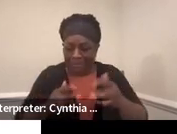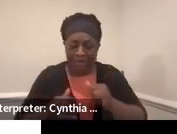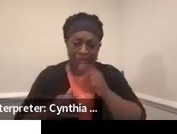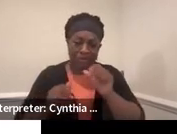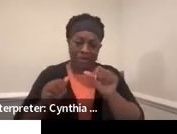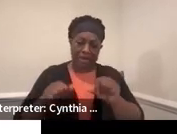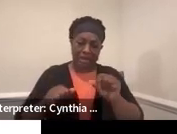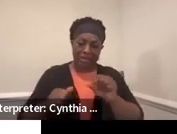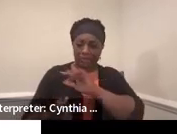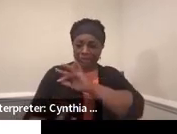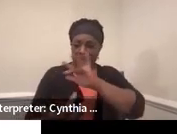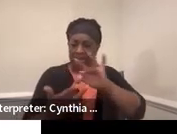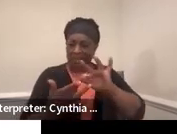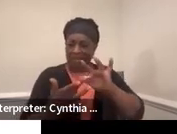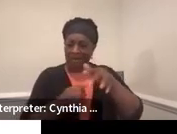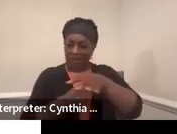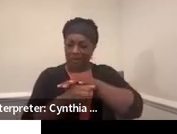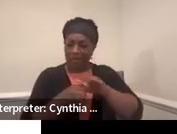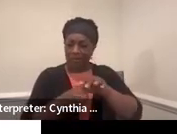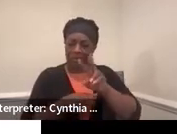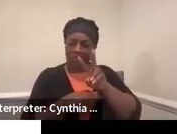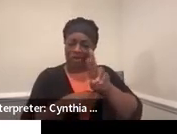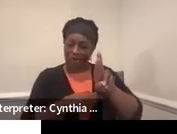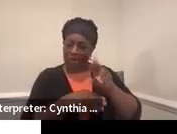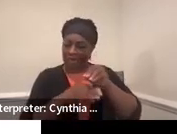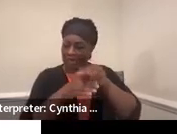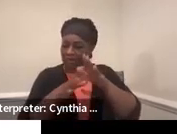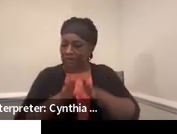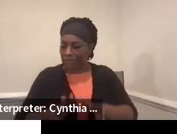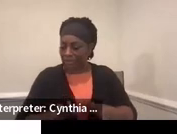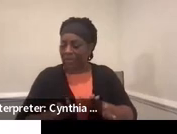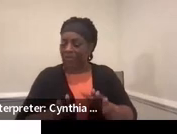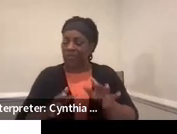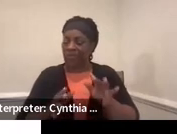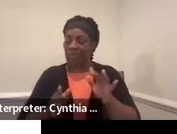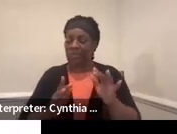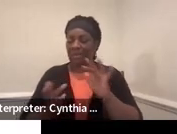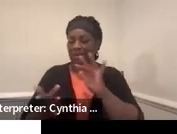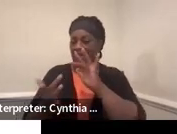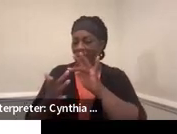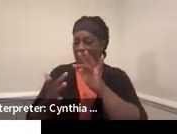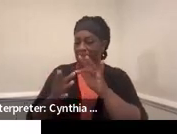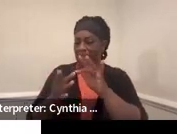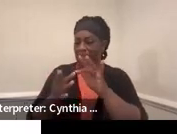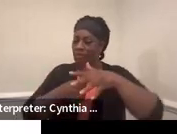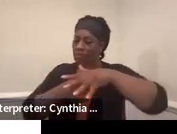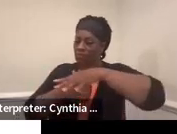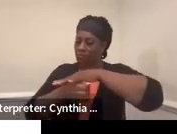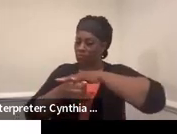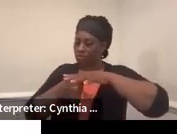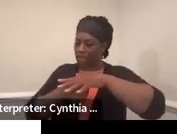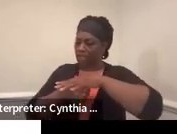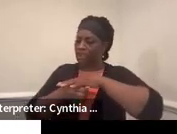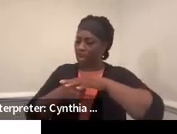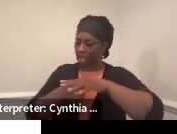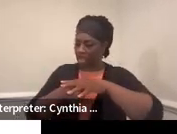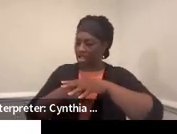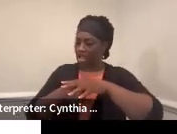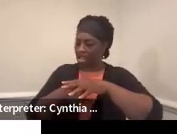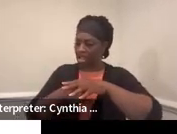contact your local VR counselor, you can call the regional VR and they can help you